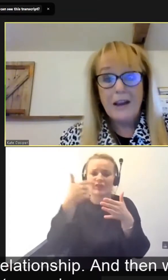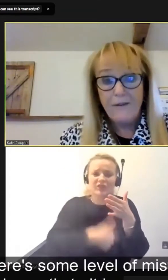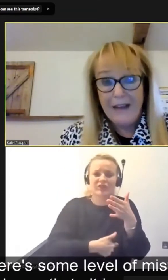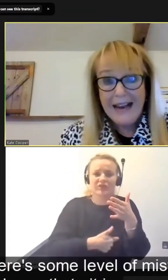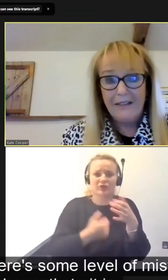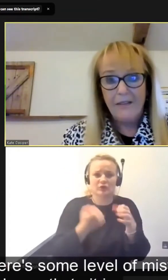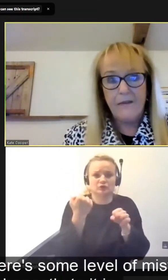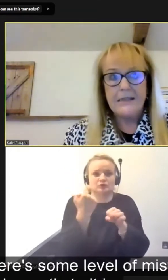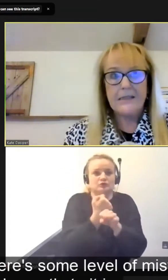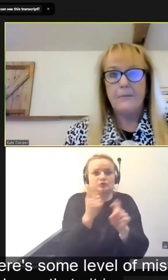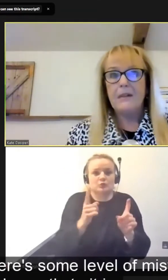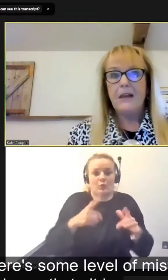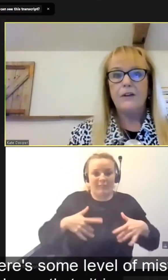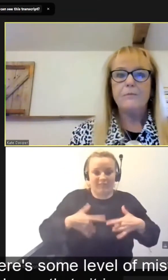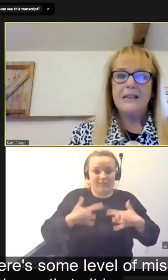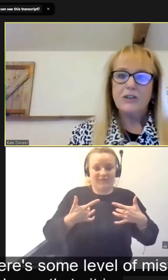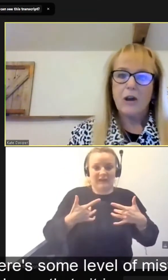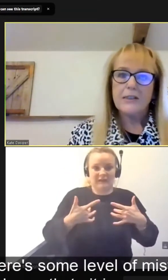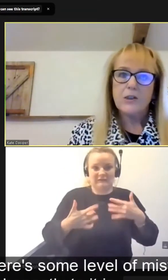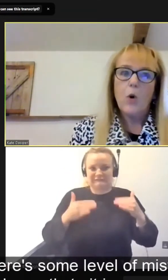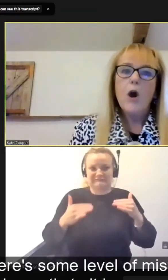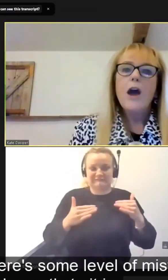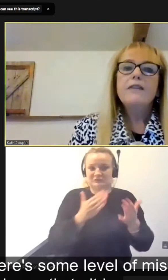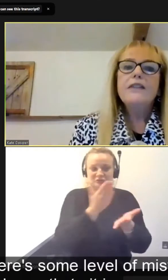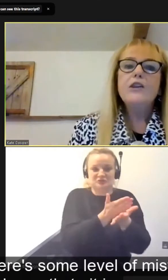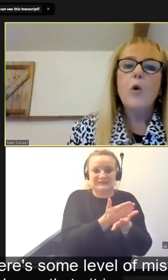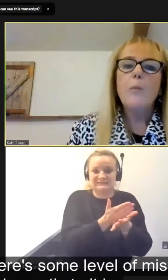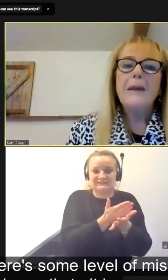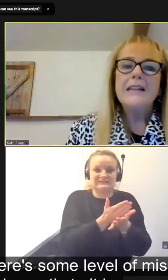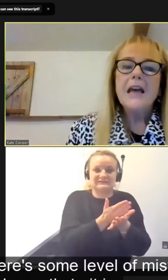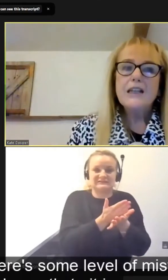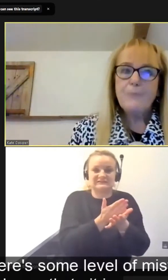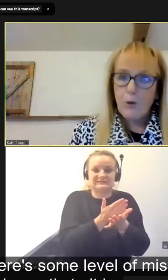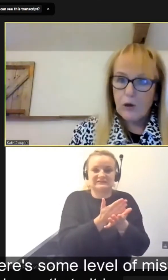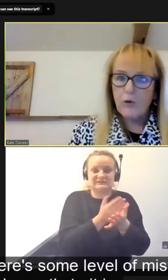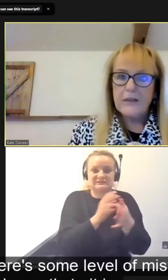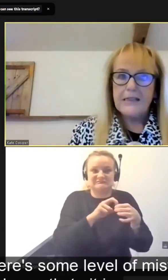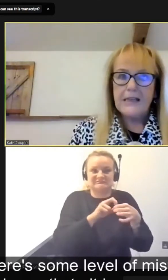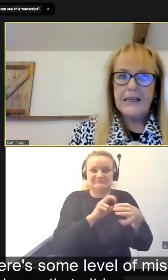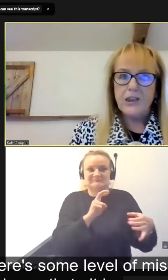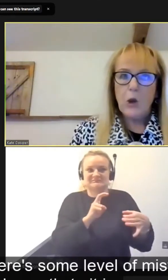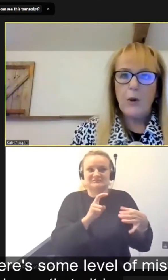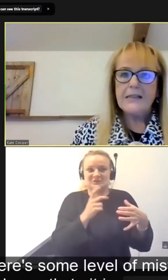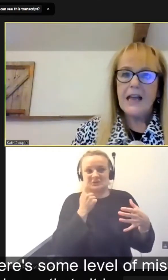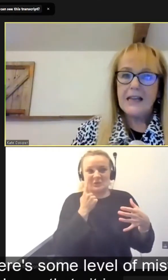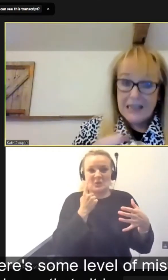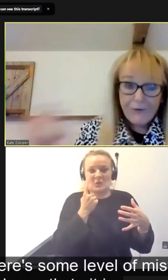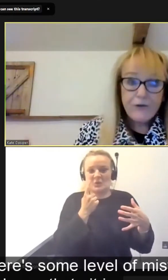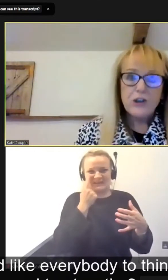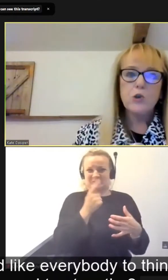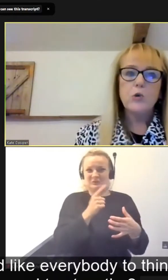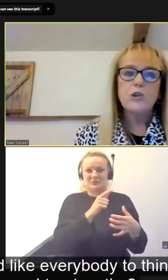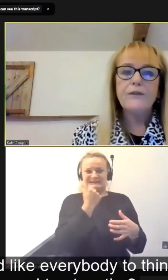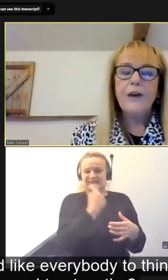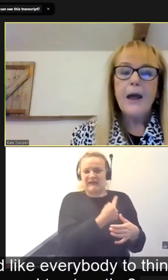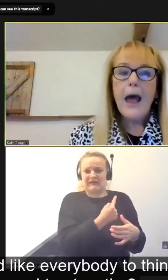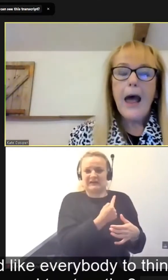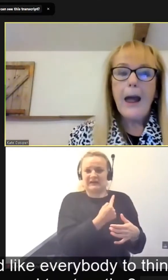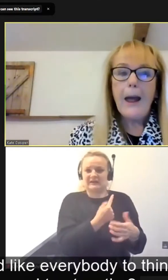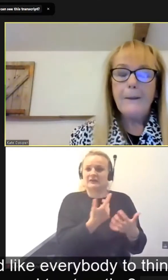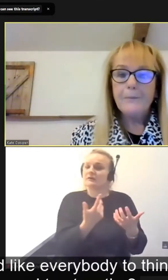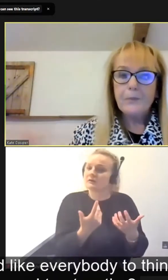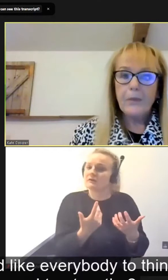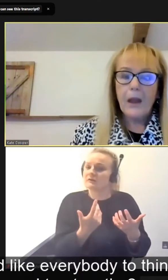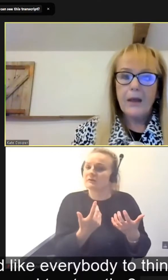do when you're feeling that there's some level of mistrust, or you're not being spoken honestly to is a different sort of